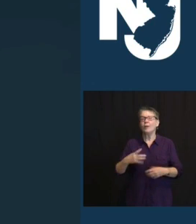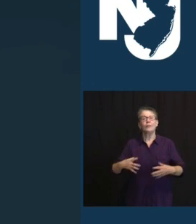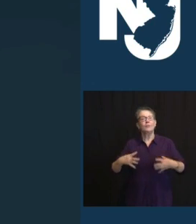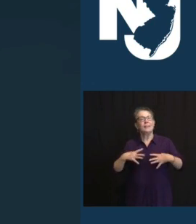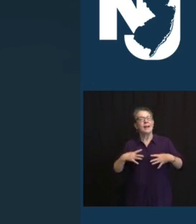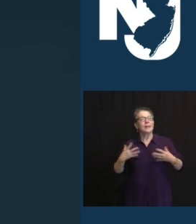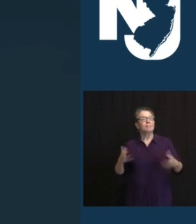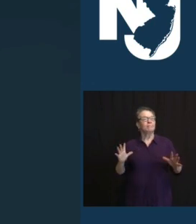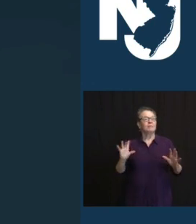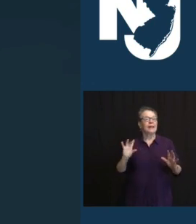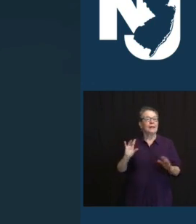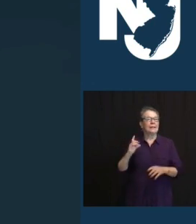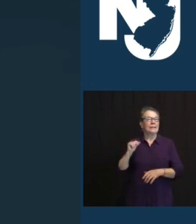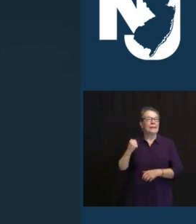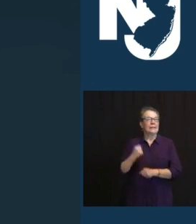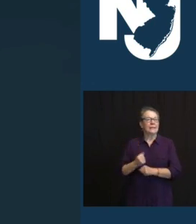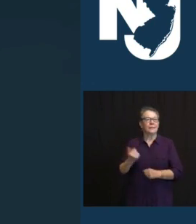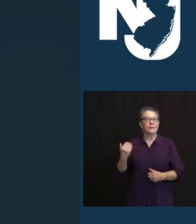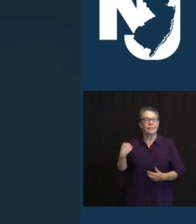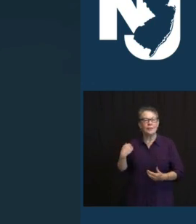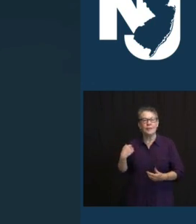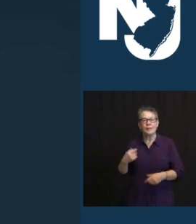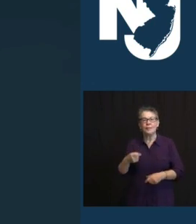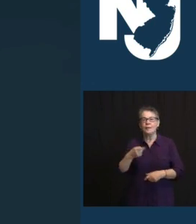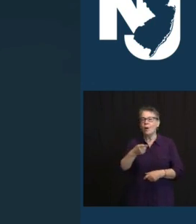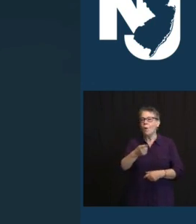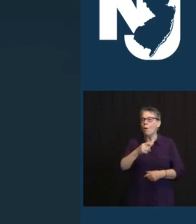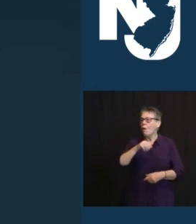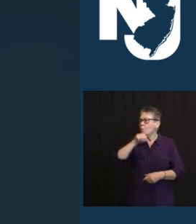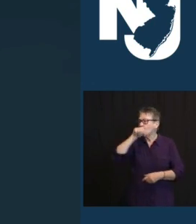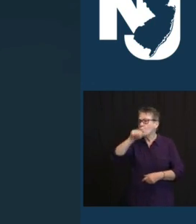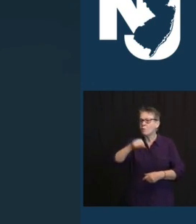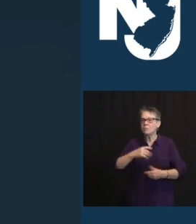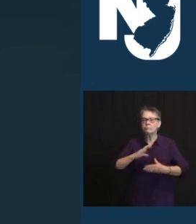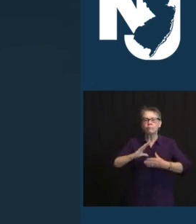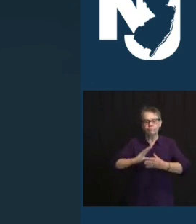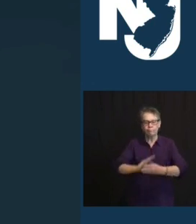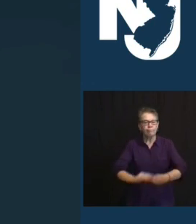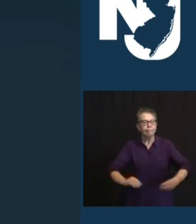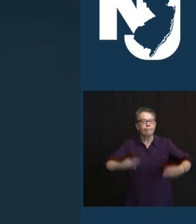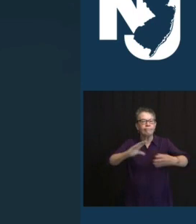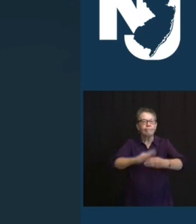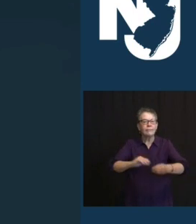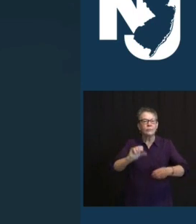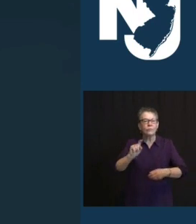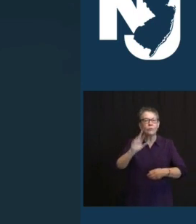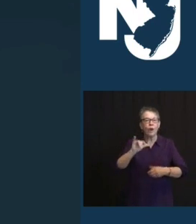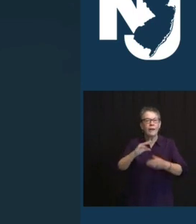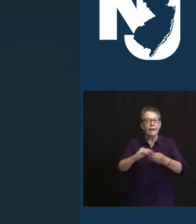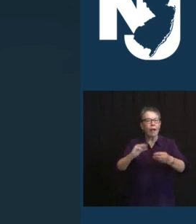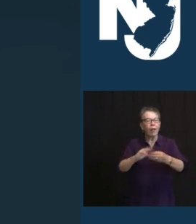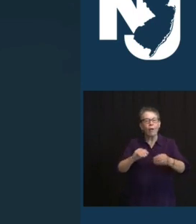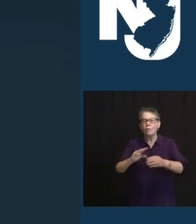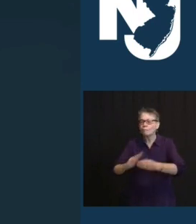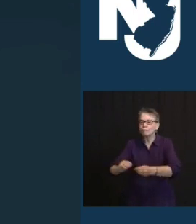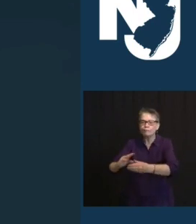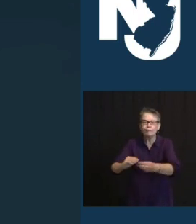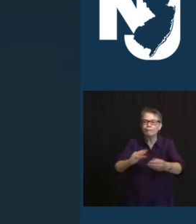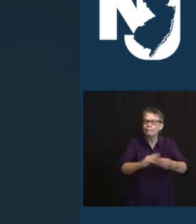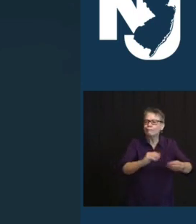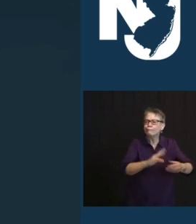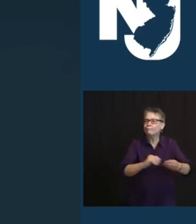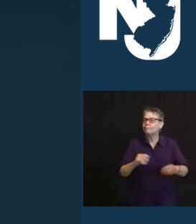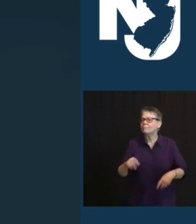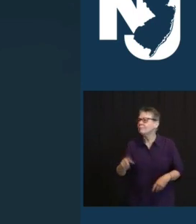RENOWNED STORY TELLER, ALWAYS READY WITH AN ASIDE FROM ONE OF THE MORE OF THE MANY ADVENTURES HE HAD TAKEN WITH FAMILY AND